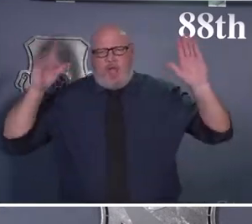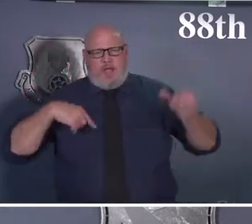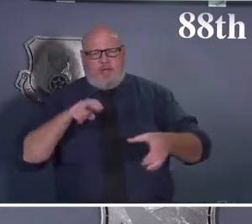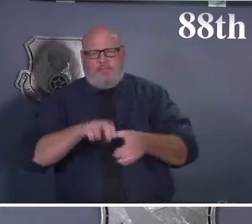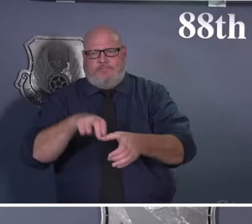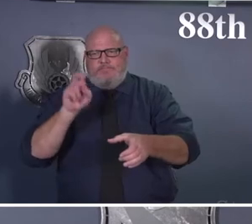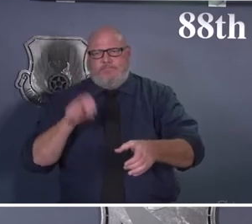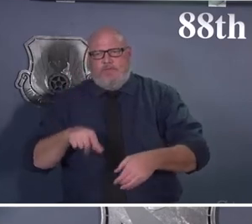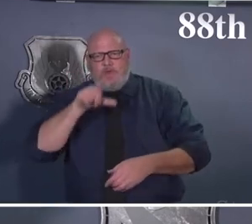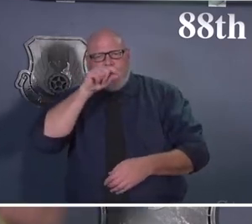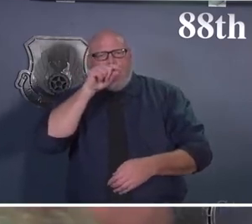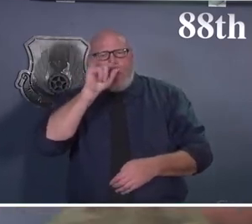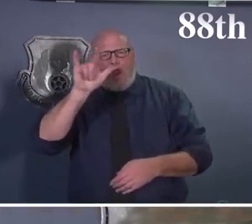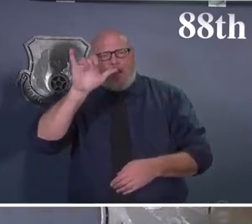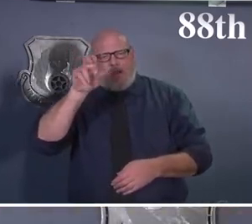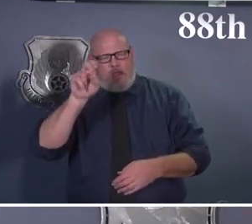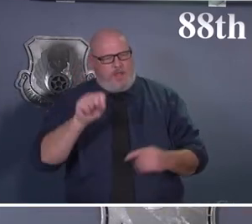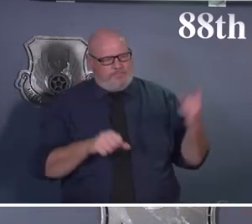all you.